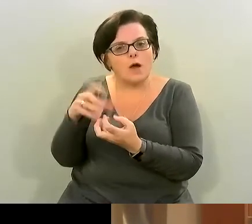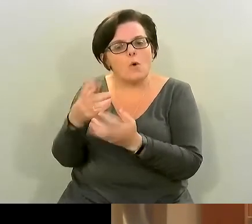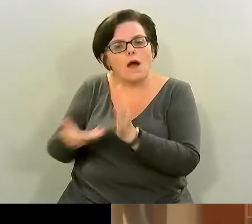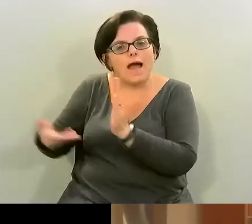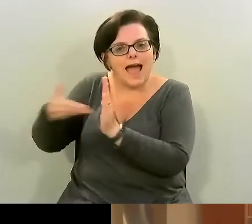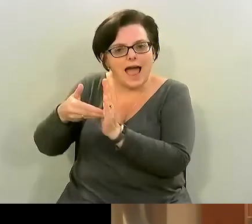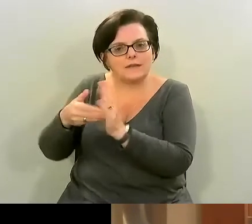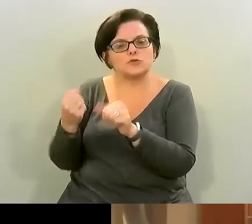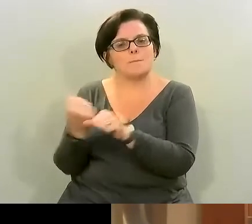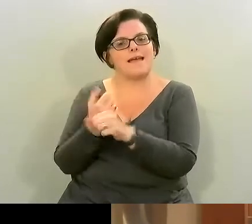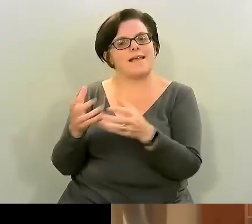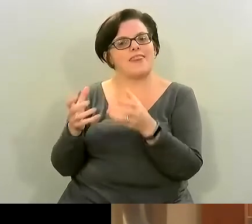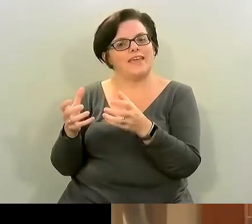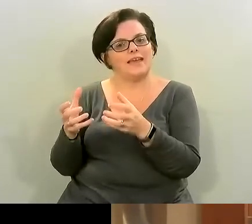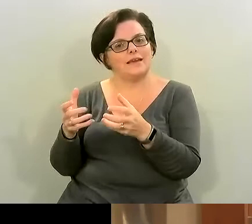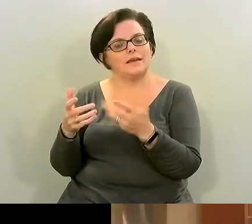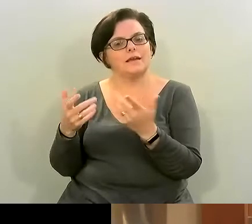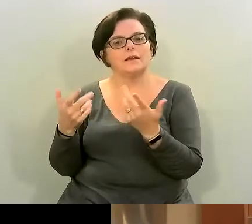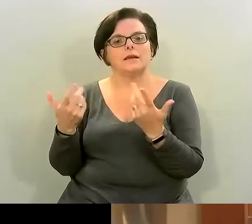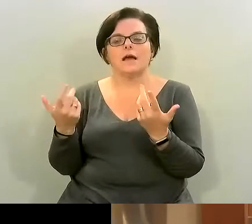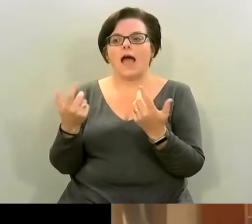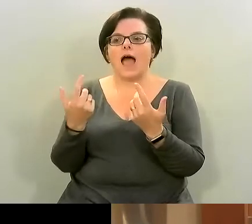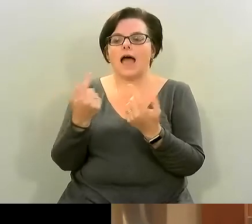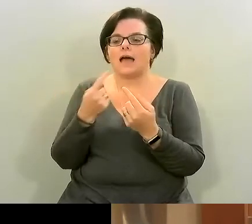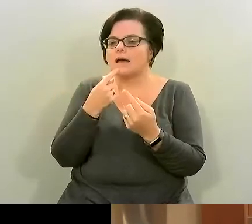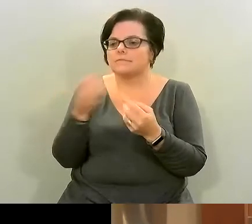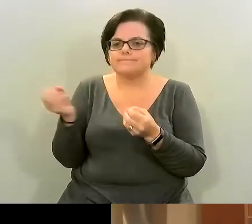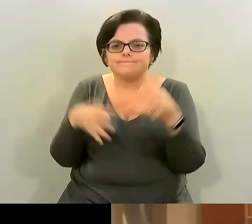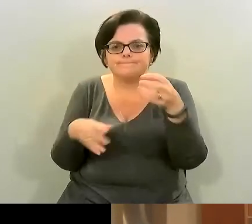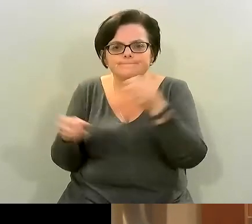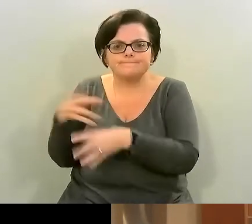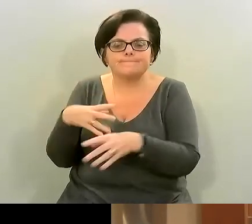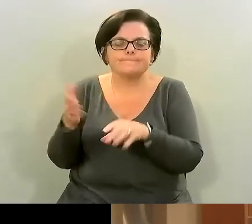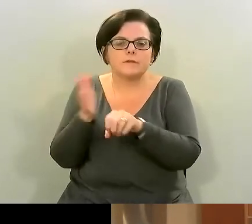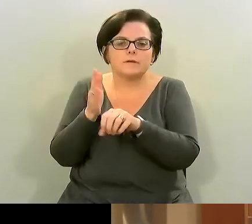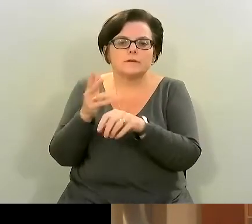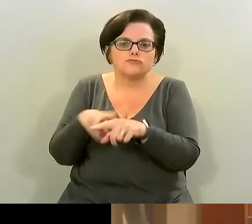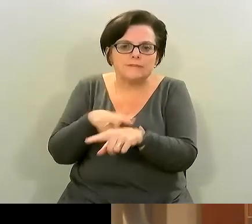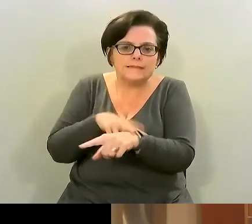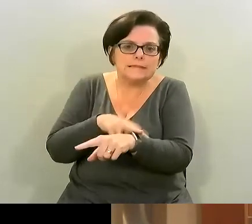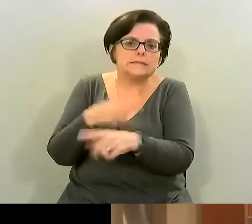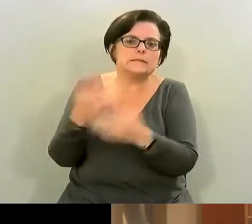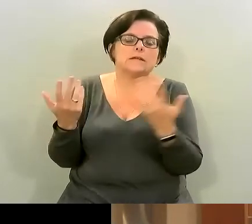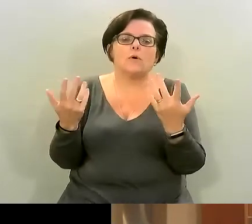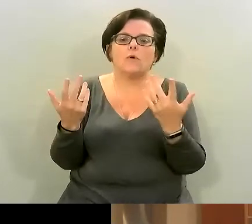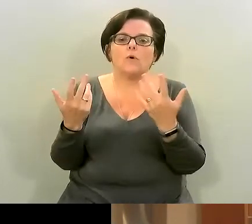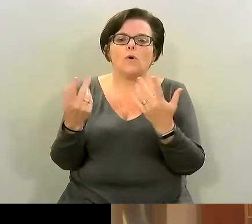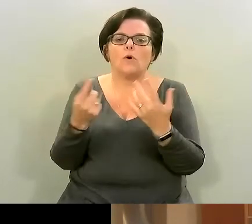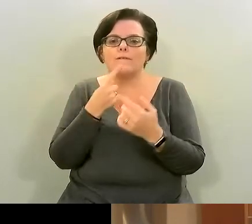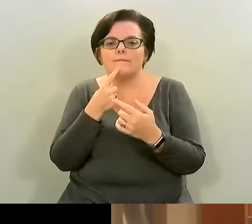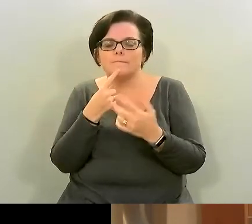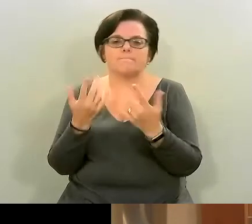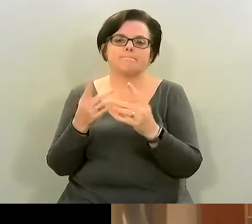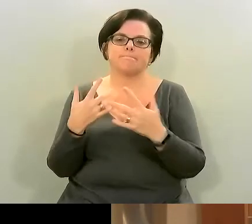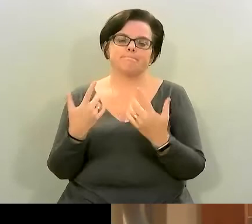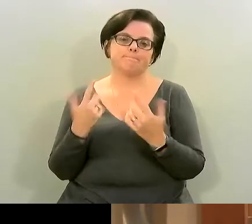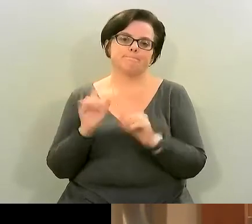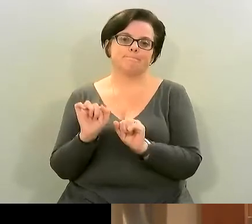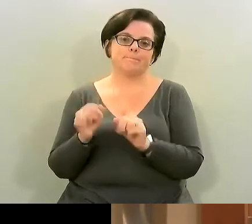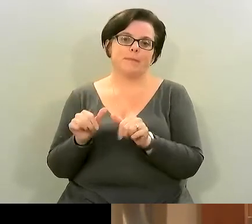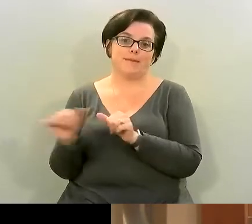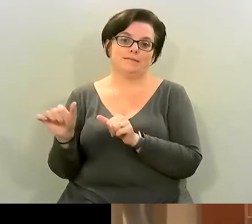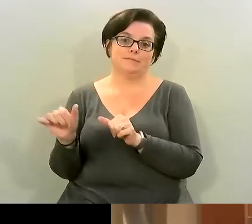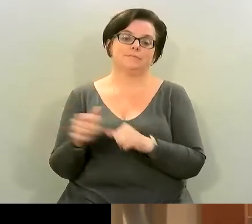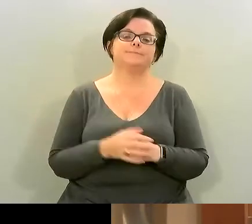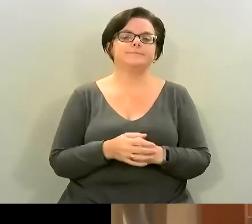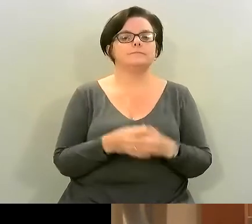thicker um and just making it loaded with greens and flavor could be a good way to go great um i've got